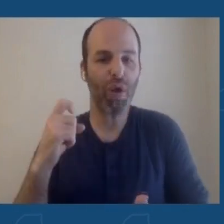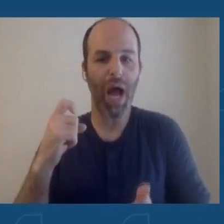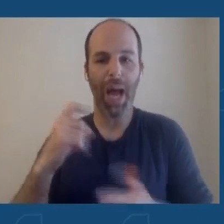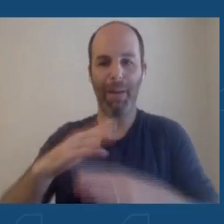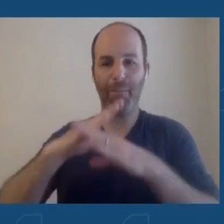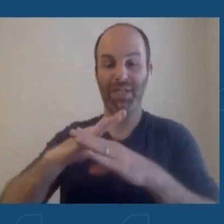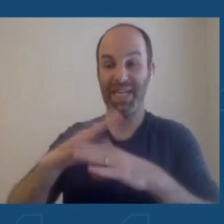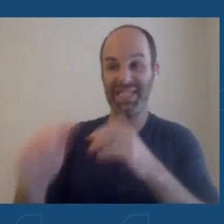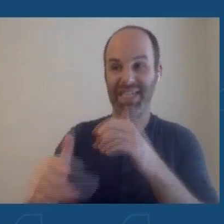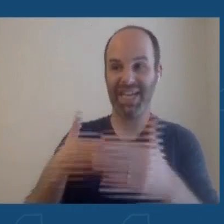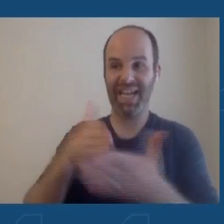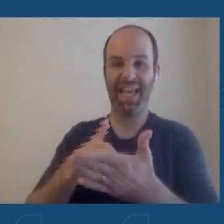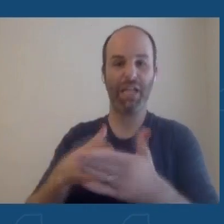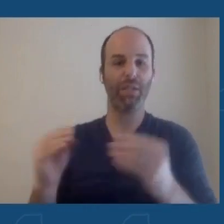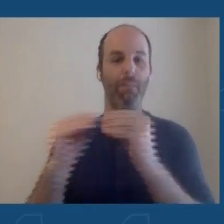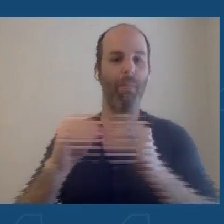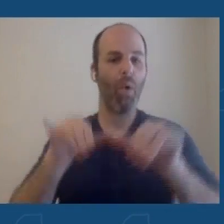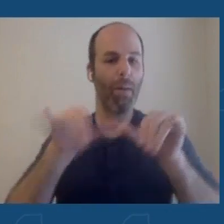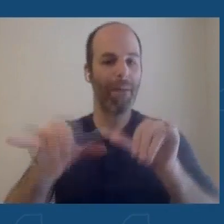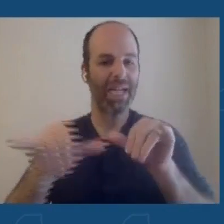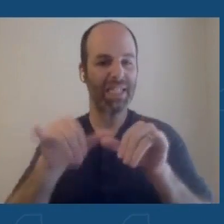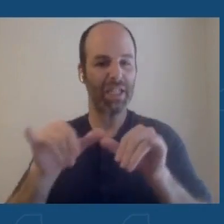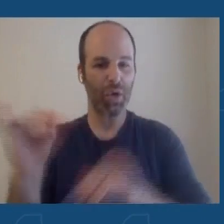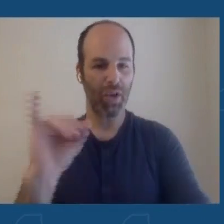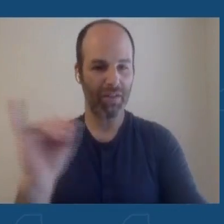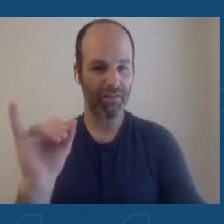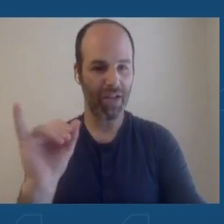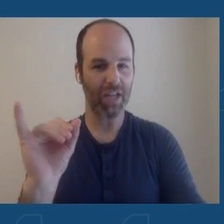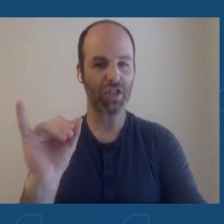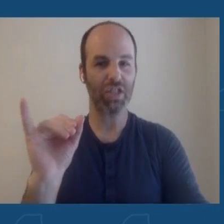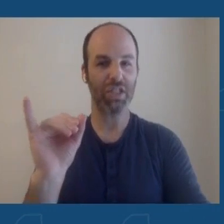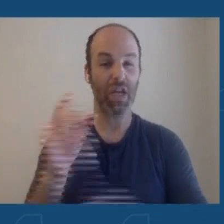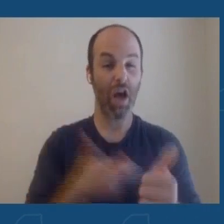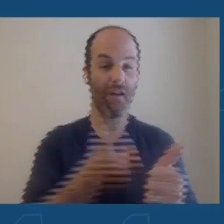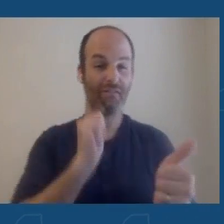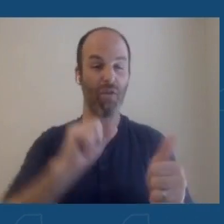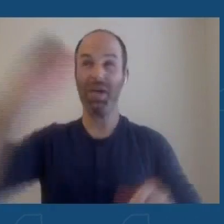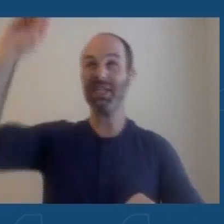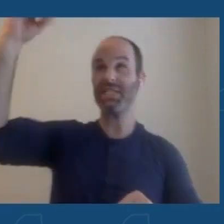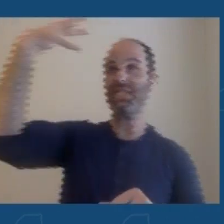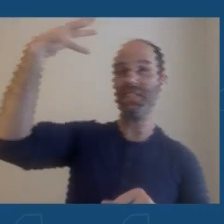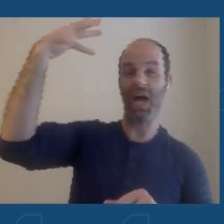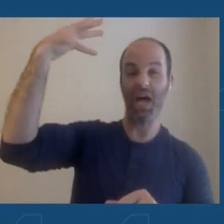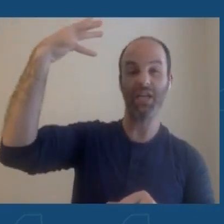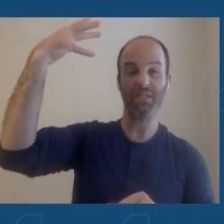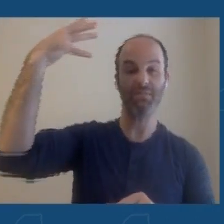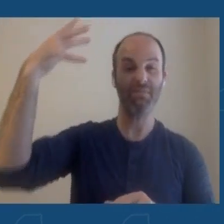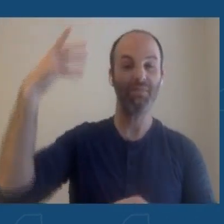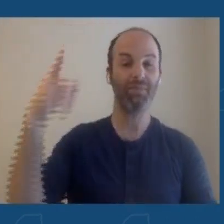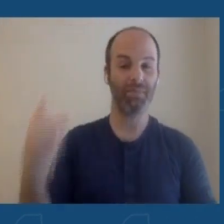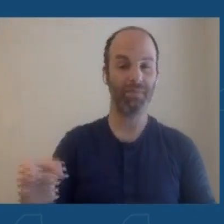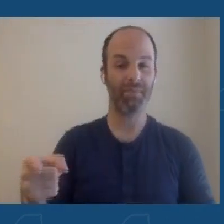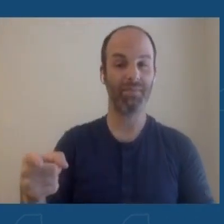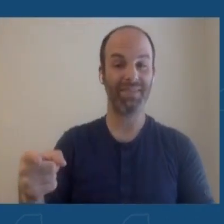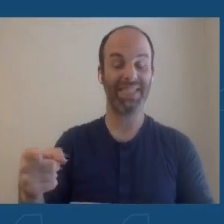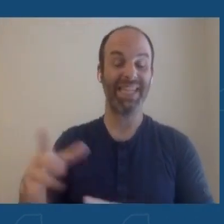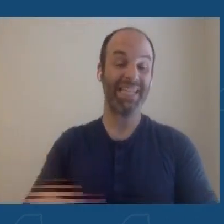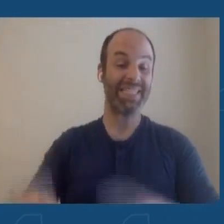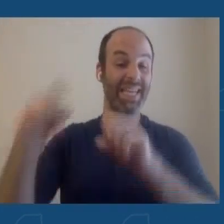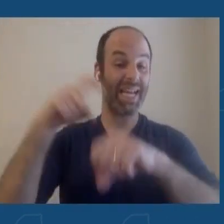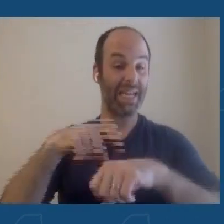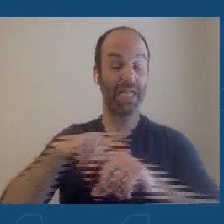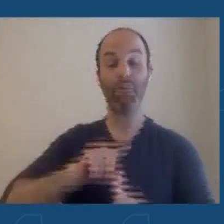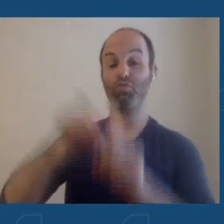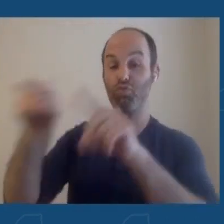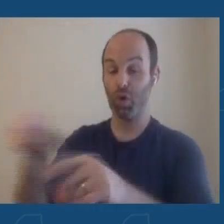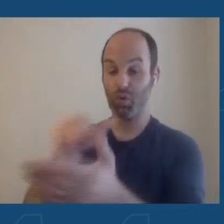bacterial infections, avoiding sun exposure, taking time to go to a healthcare